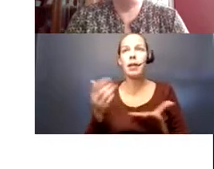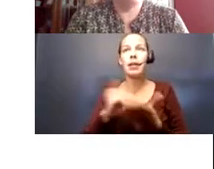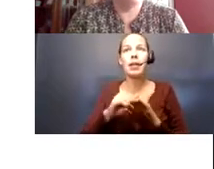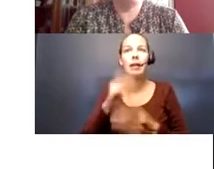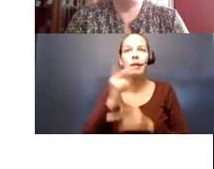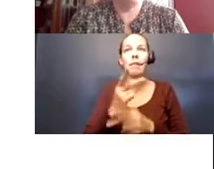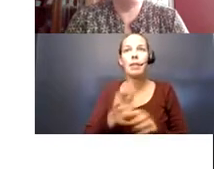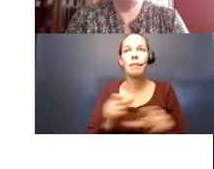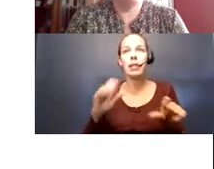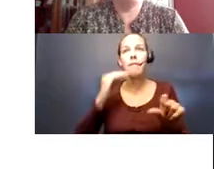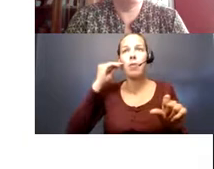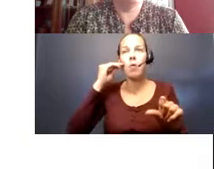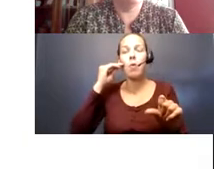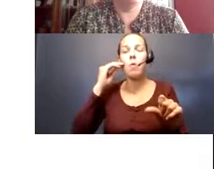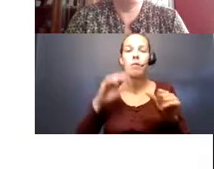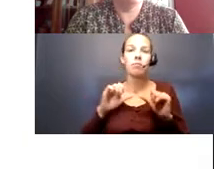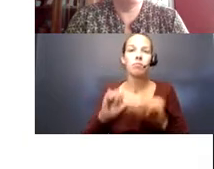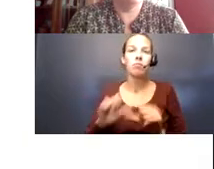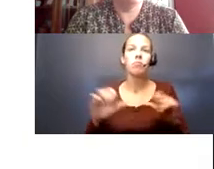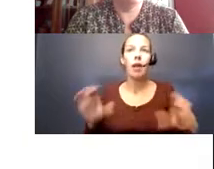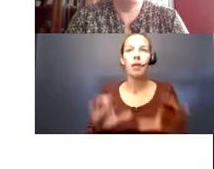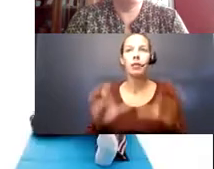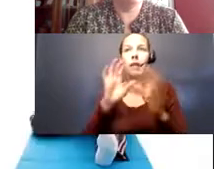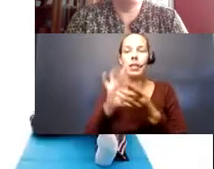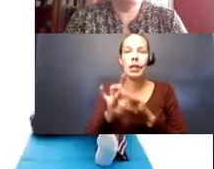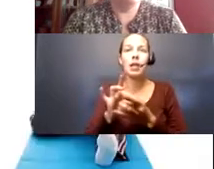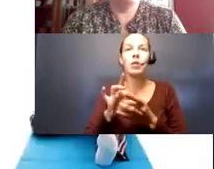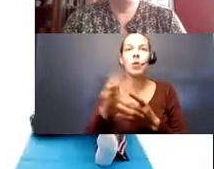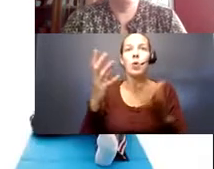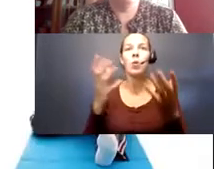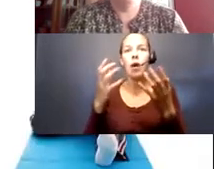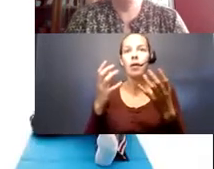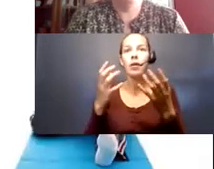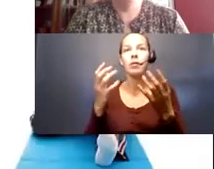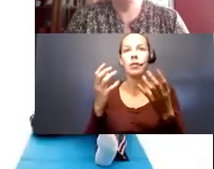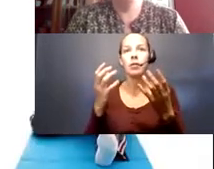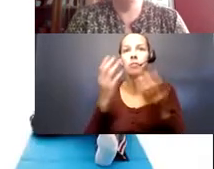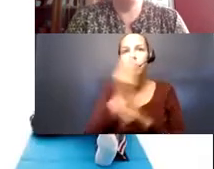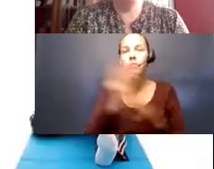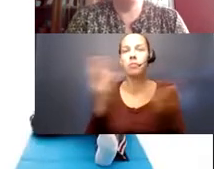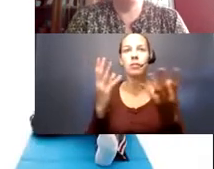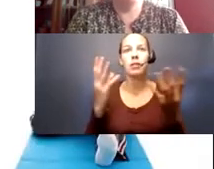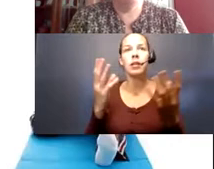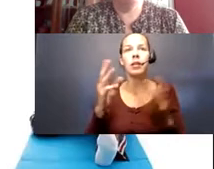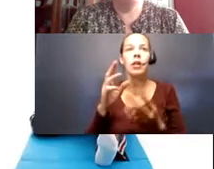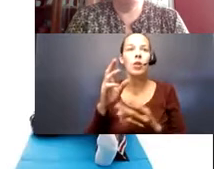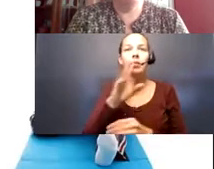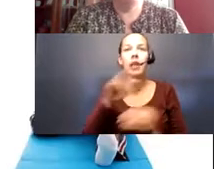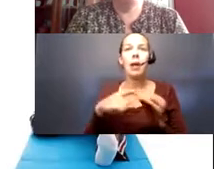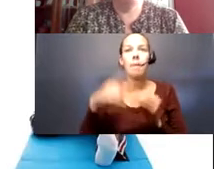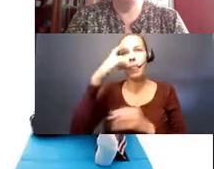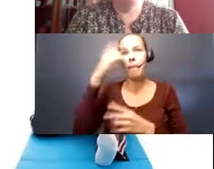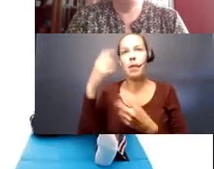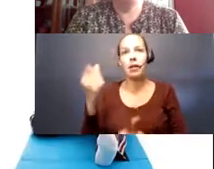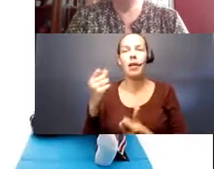them safe in their home. Keep them active. Keep them connected. So I just wanted to, you know, point out two areas. Like I said, as we talked about the mental health